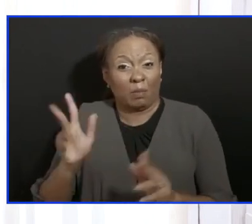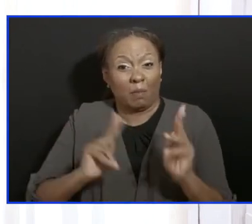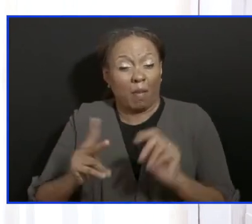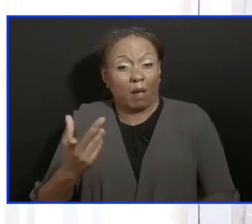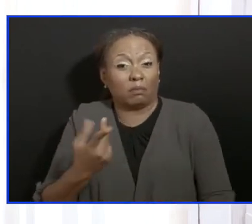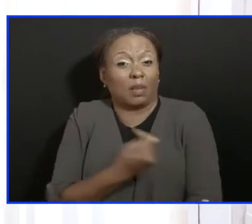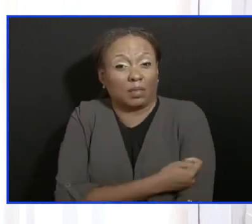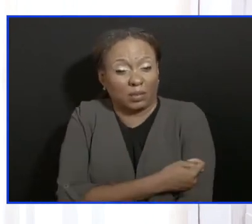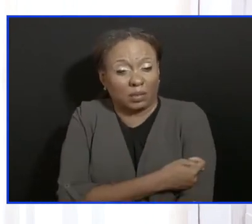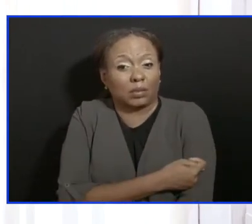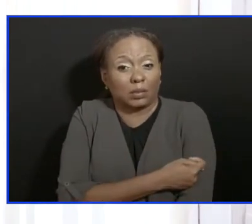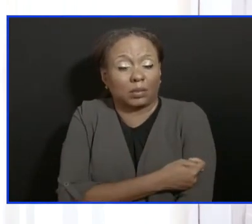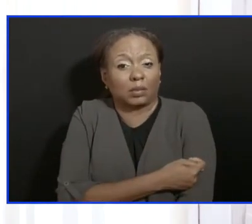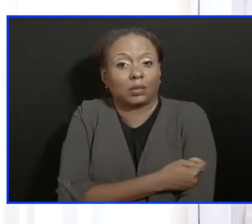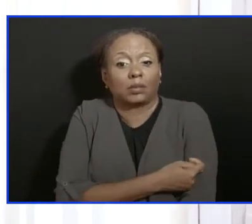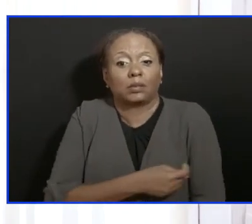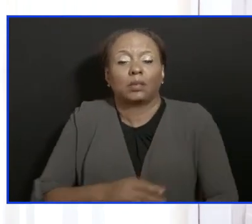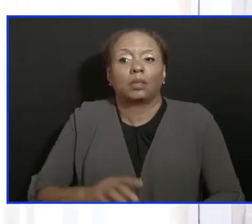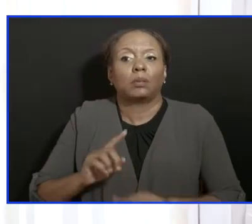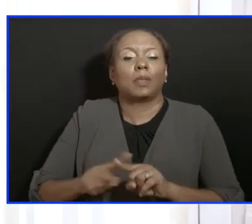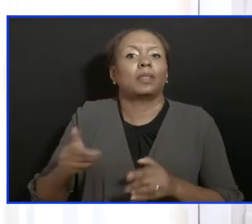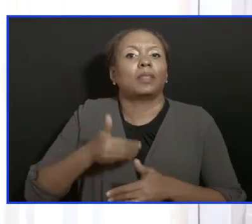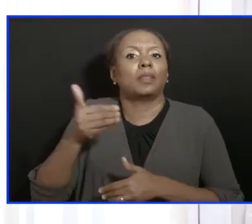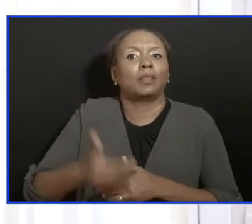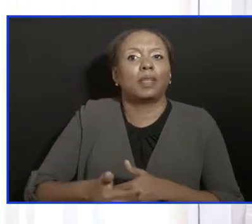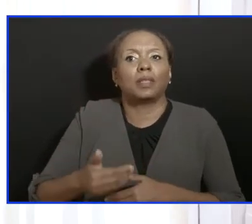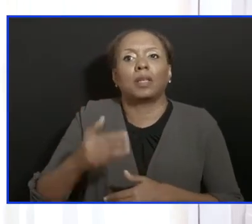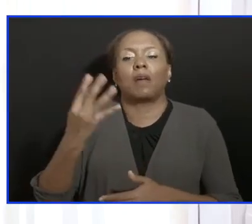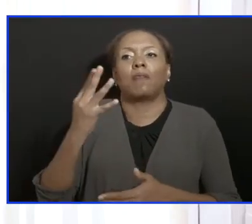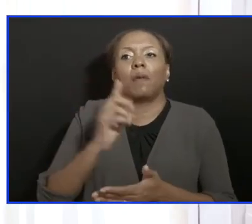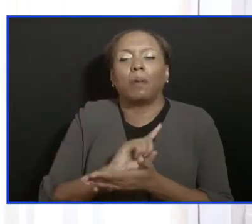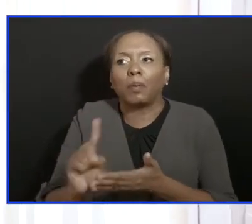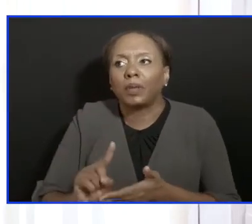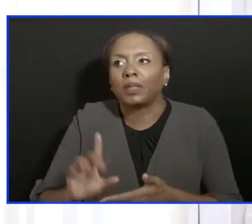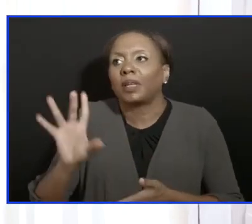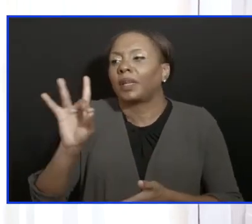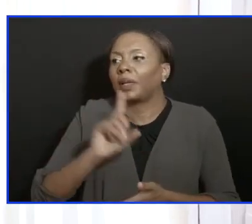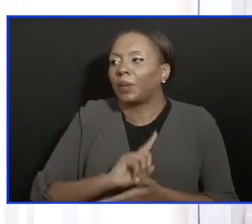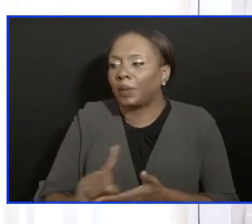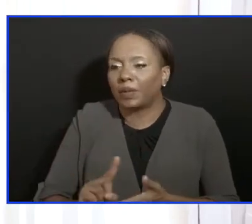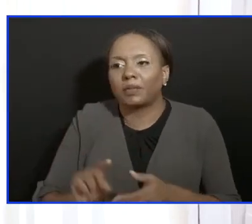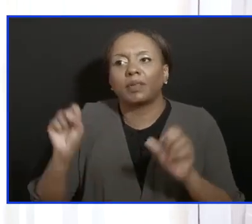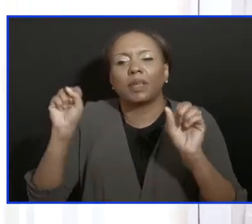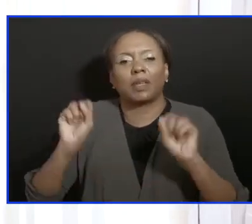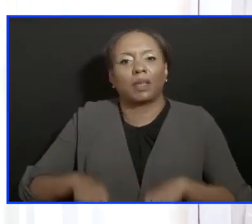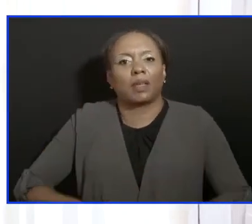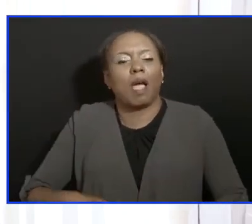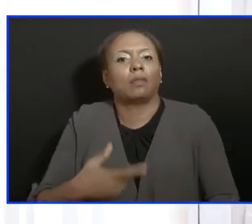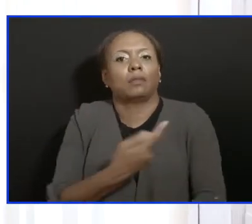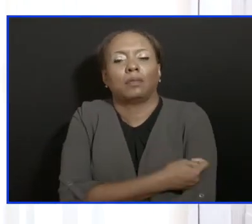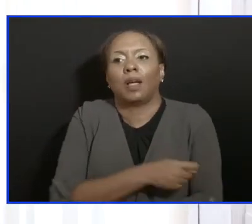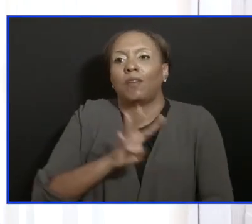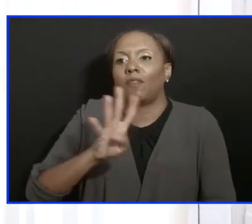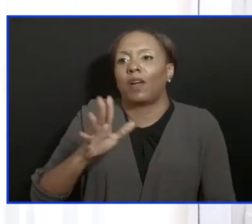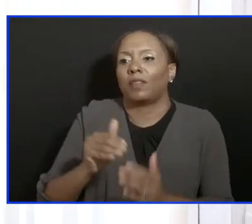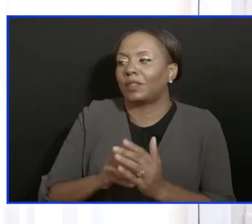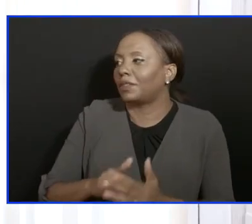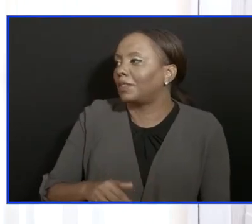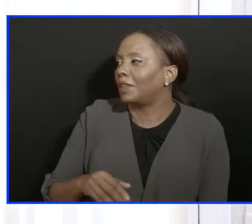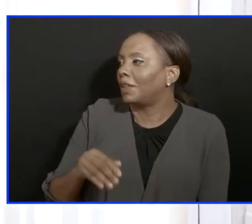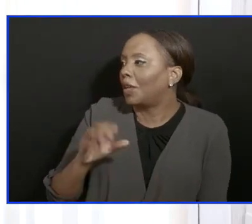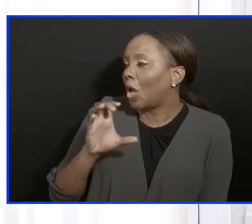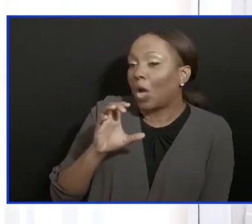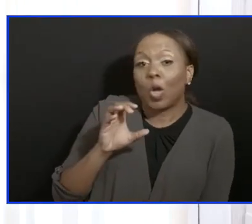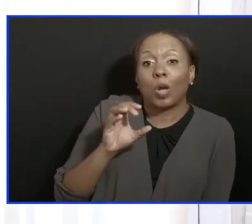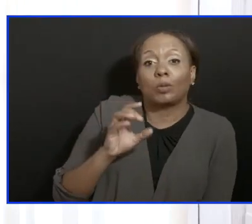that we can, in the next four to eight weeks, achieve the same 45,000 vaccinations. Corey, I am coming